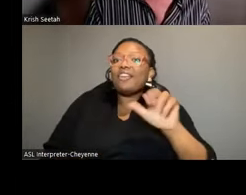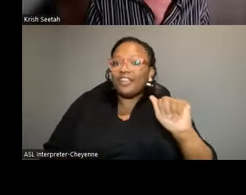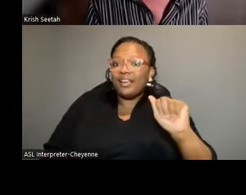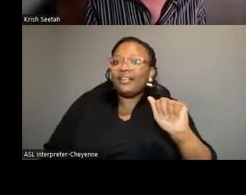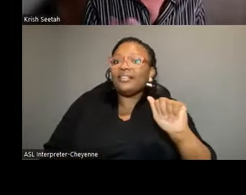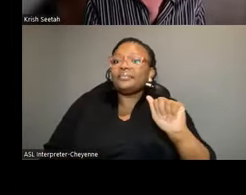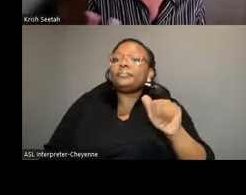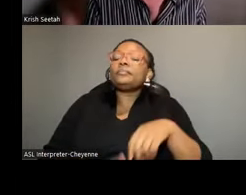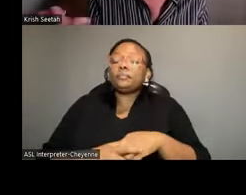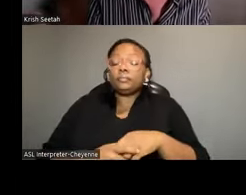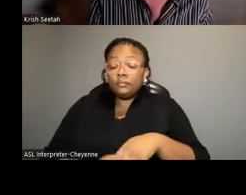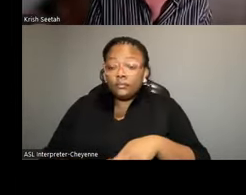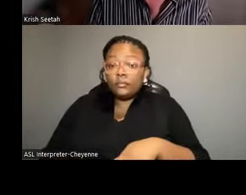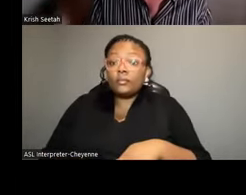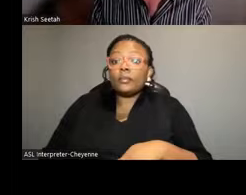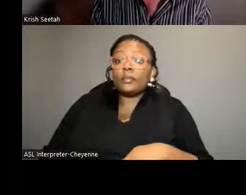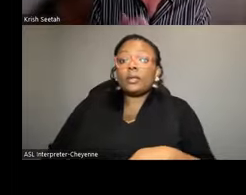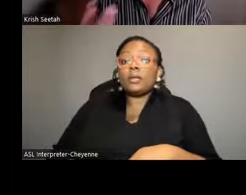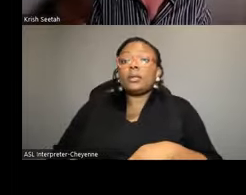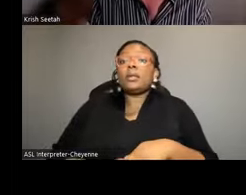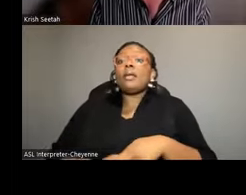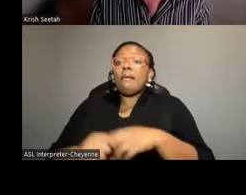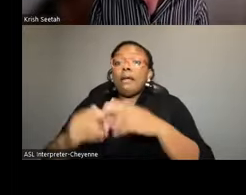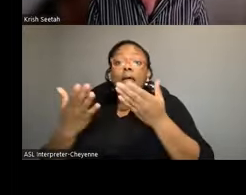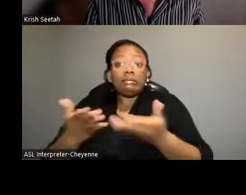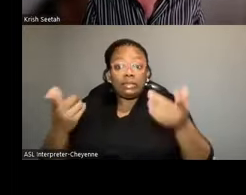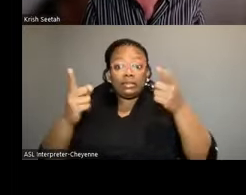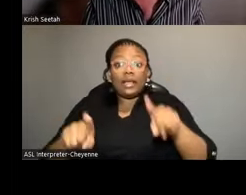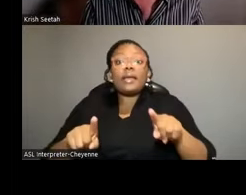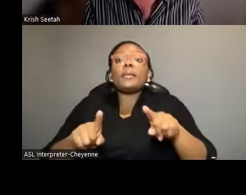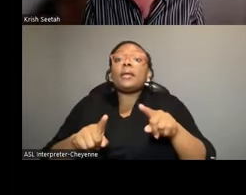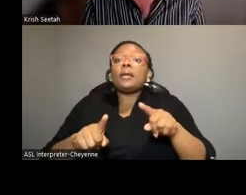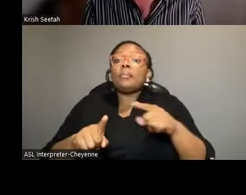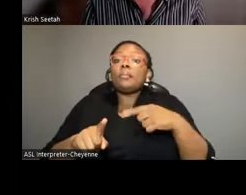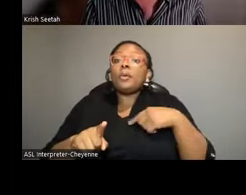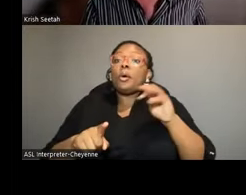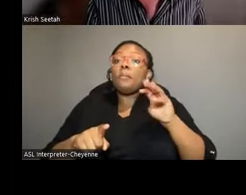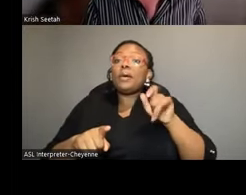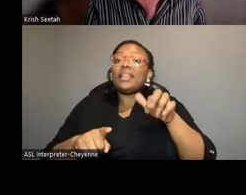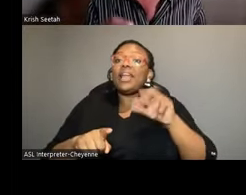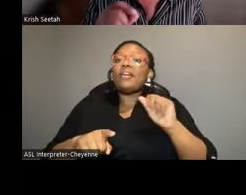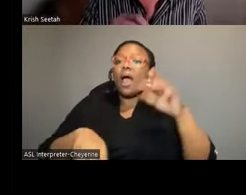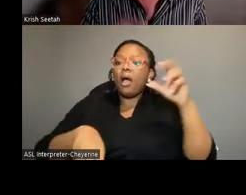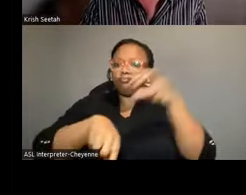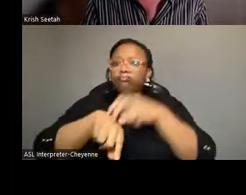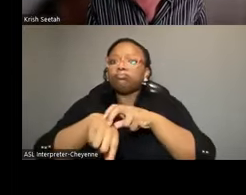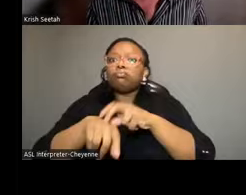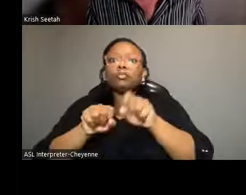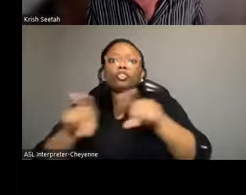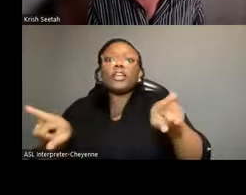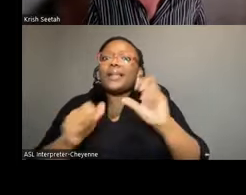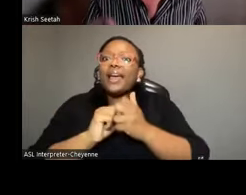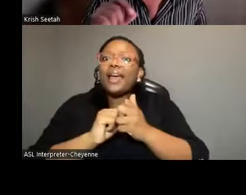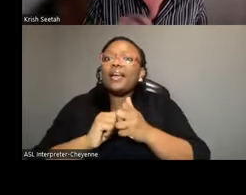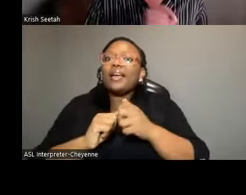And in Mauritius who famously unravels this mechanism by which malaria is transmitted in India, he